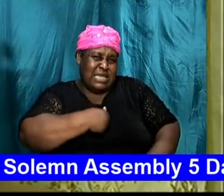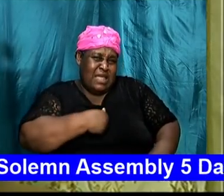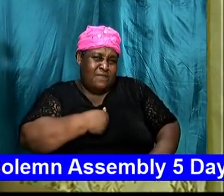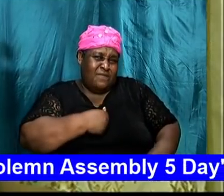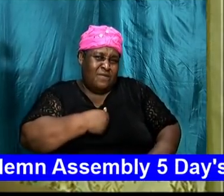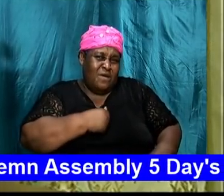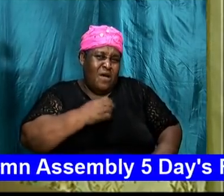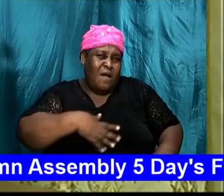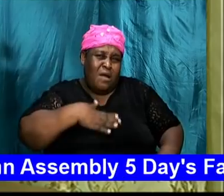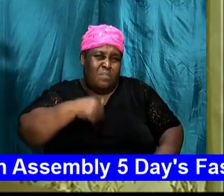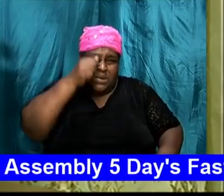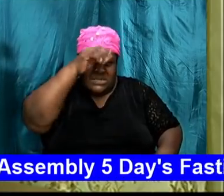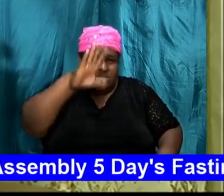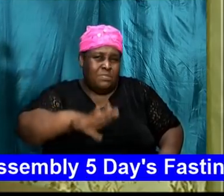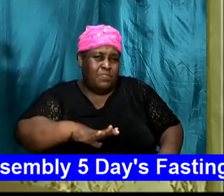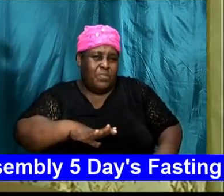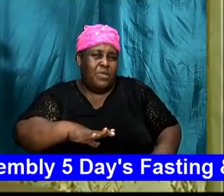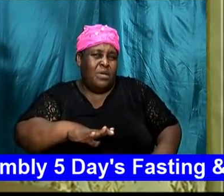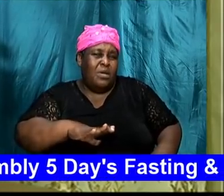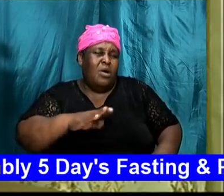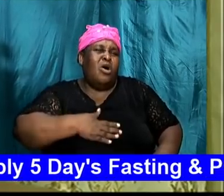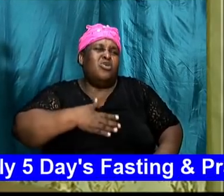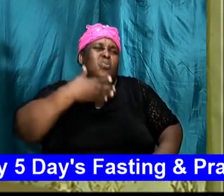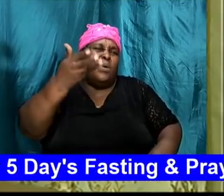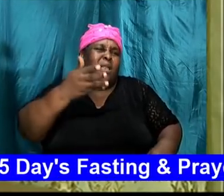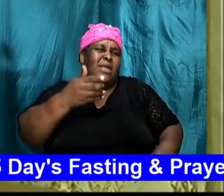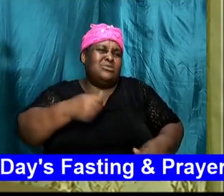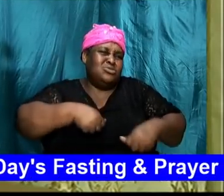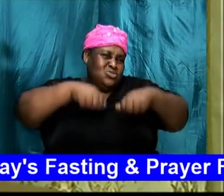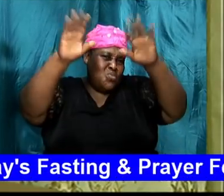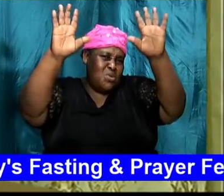you are now willing to submit to the will of God for